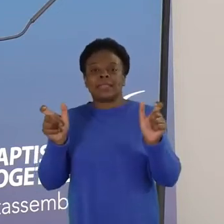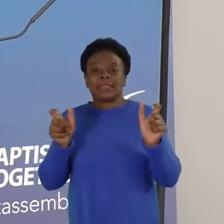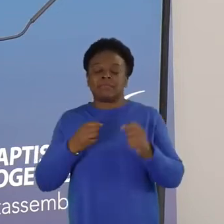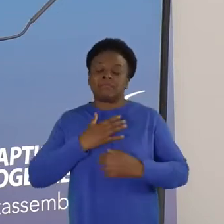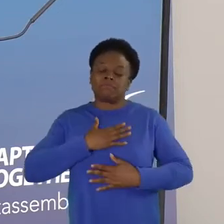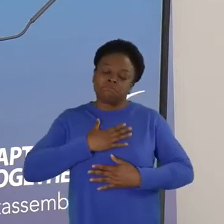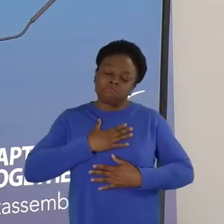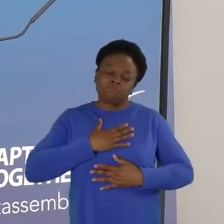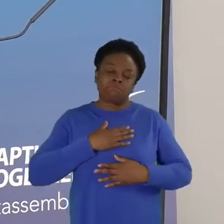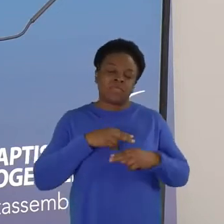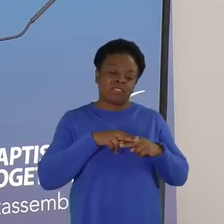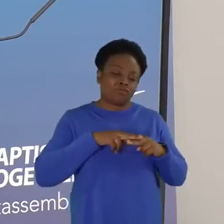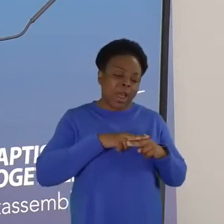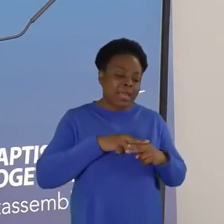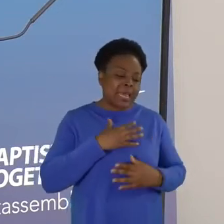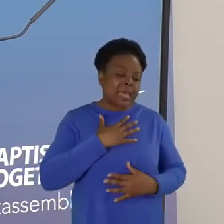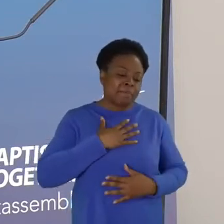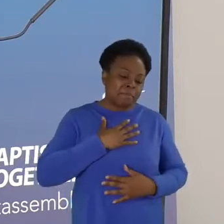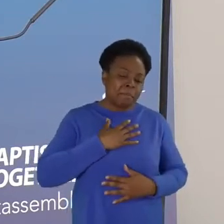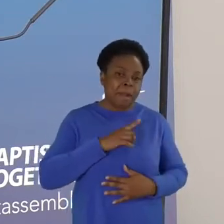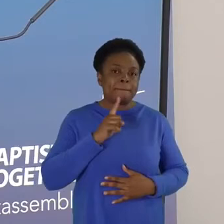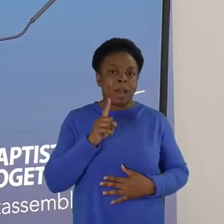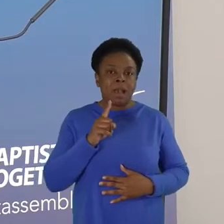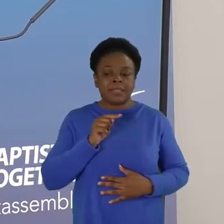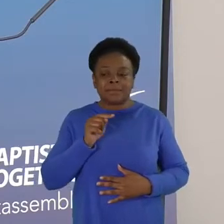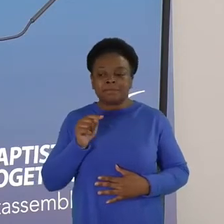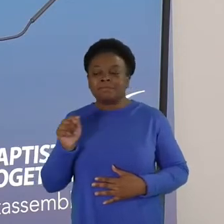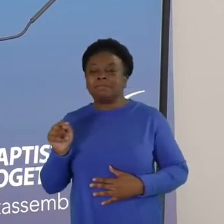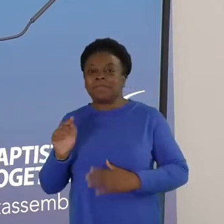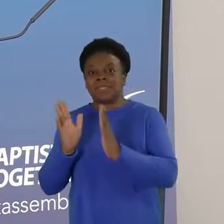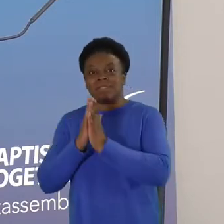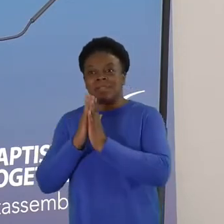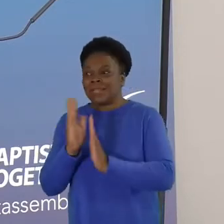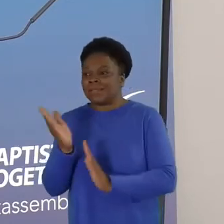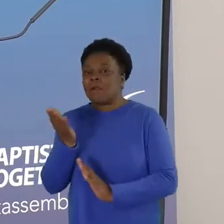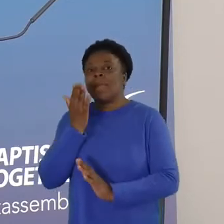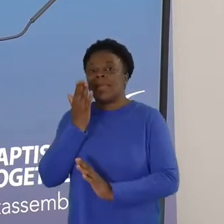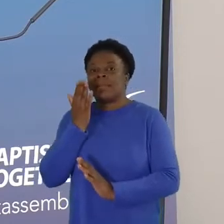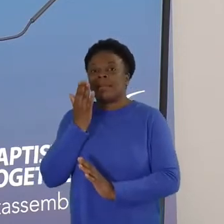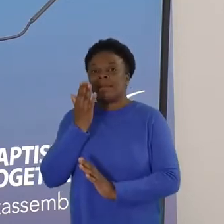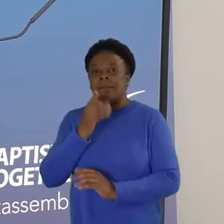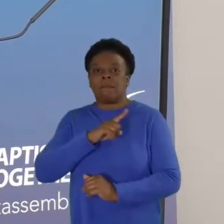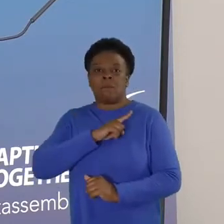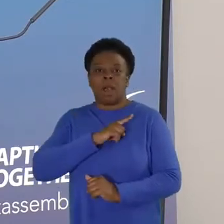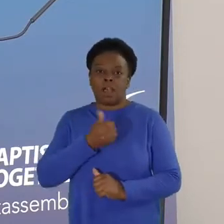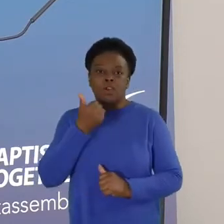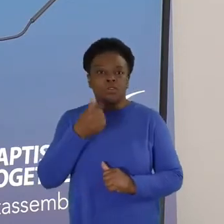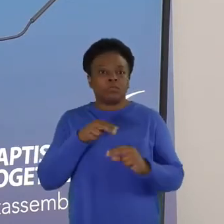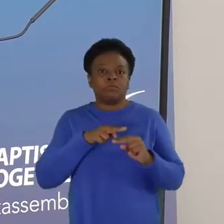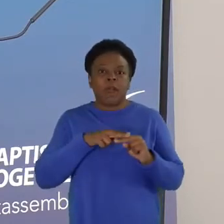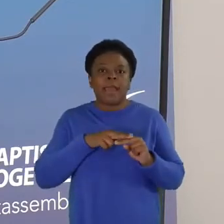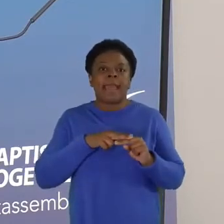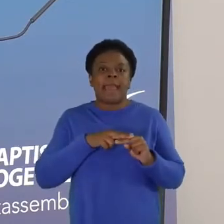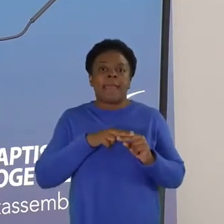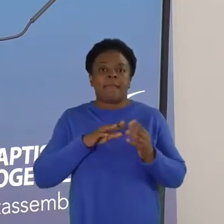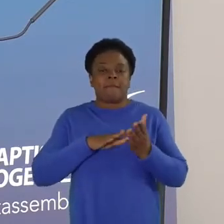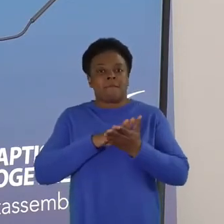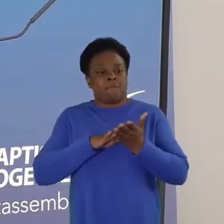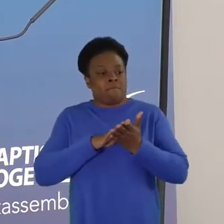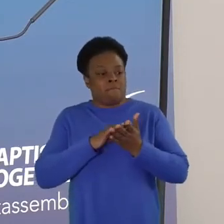The pain and the loss of that Friday, with Jesus apparently defeated,